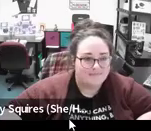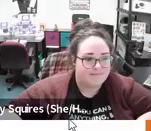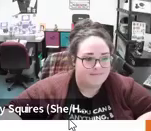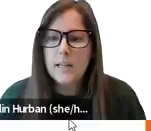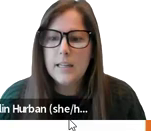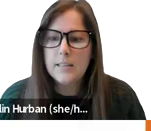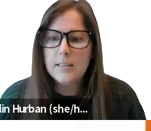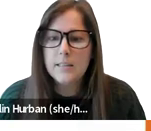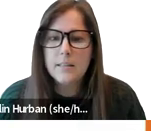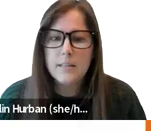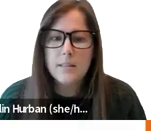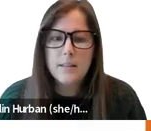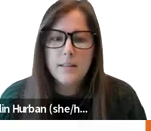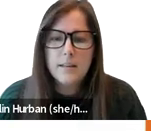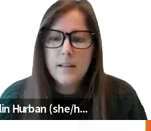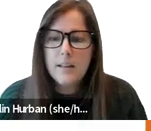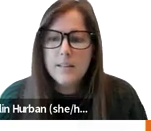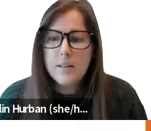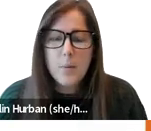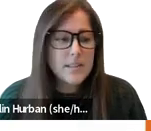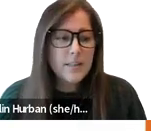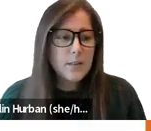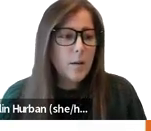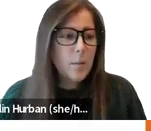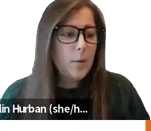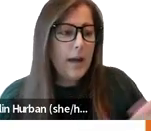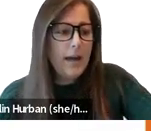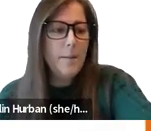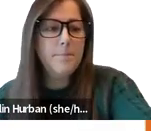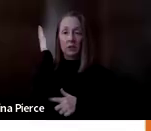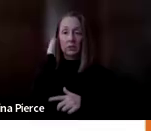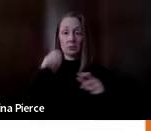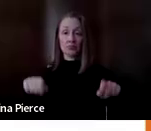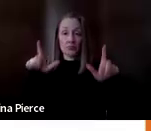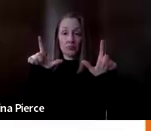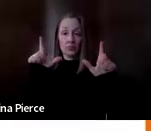all right did the presentation come up okay